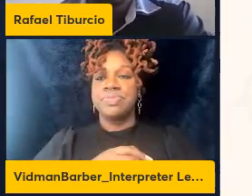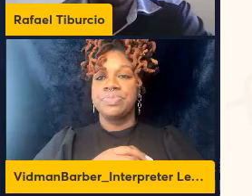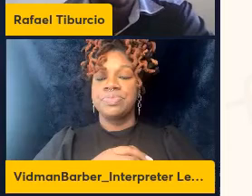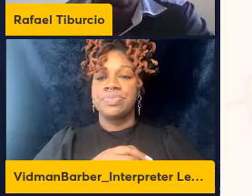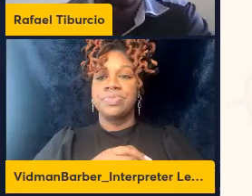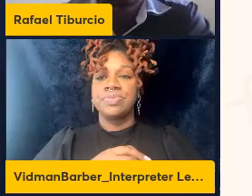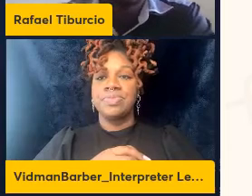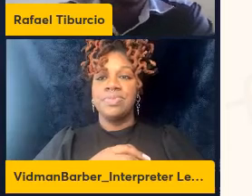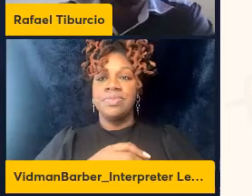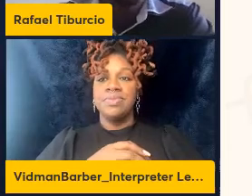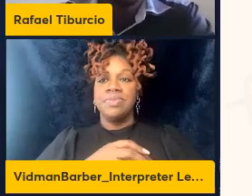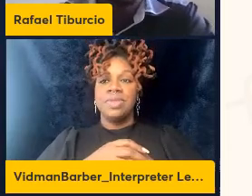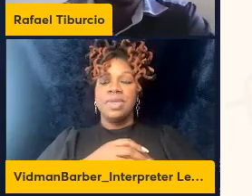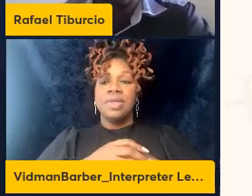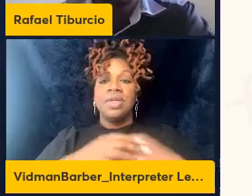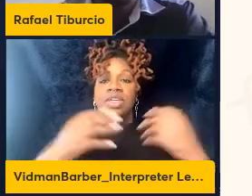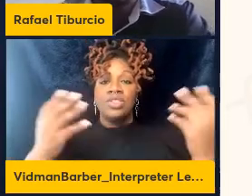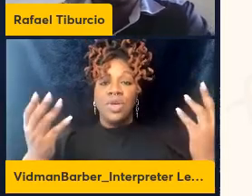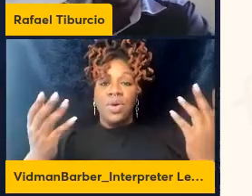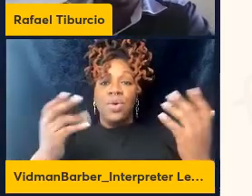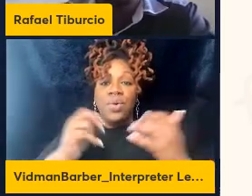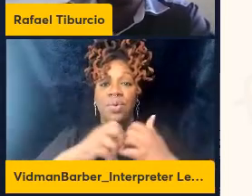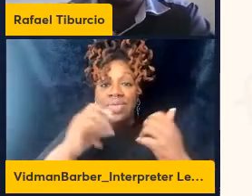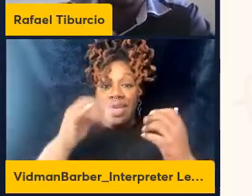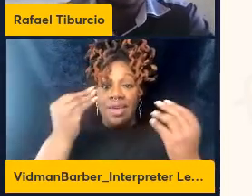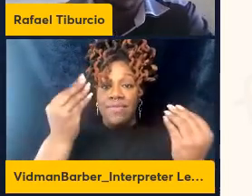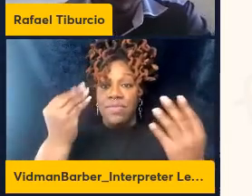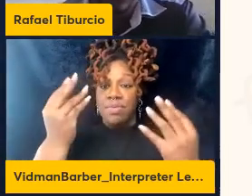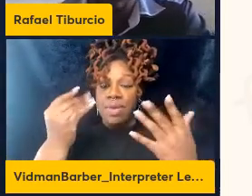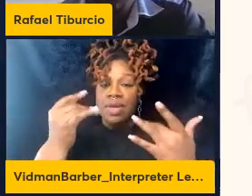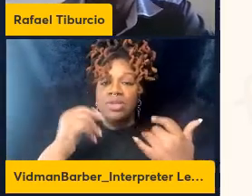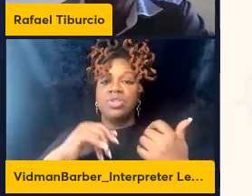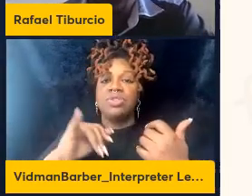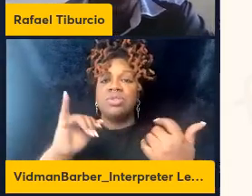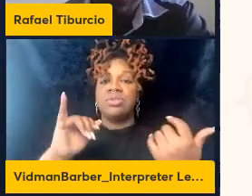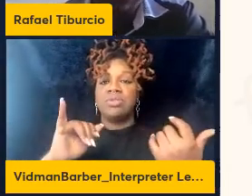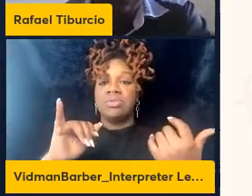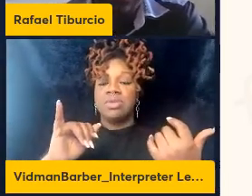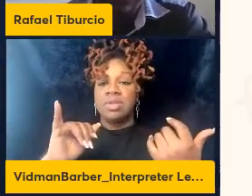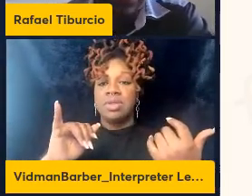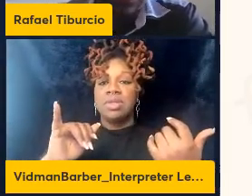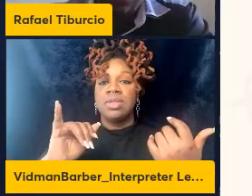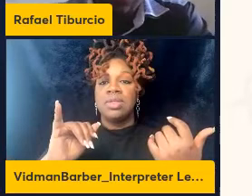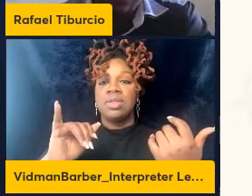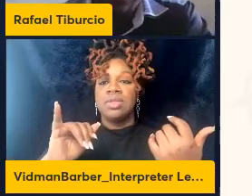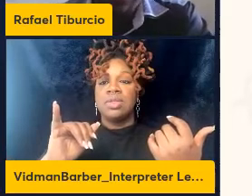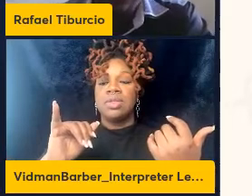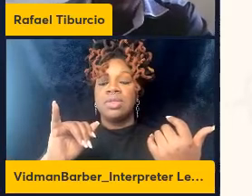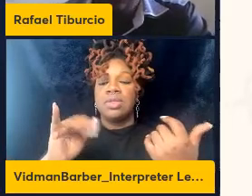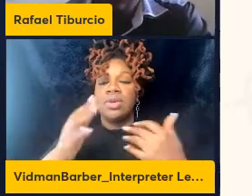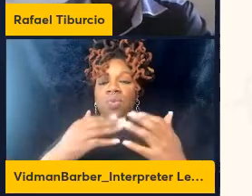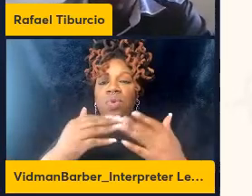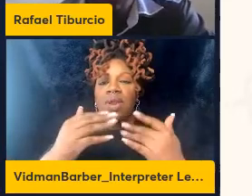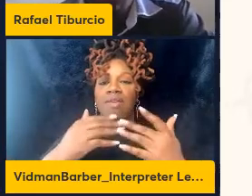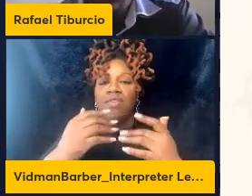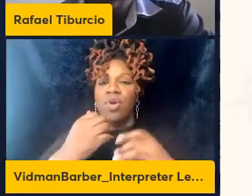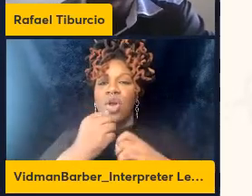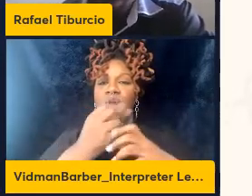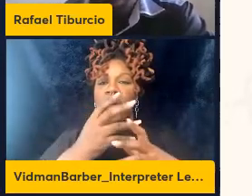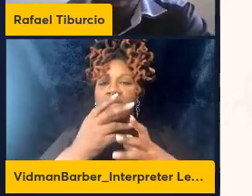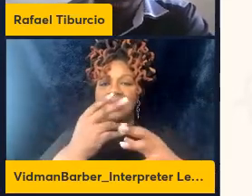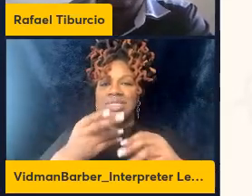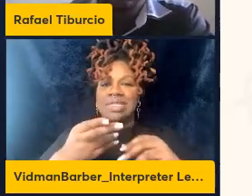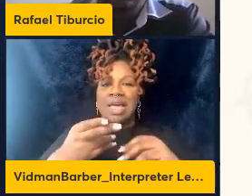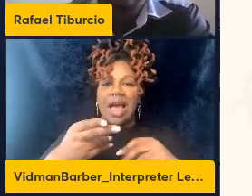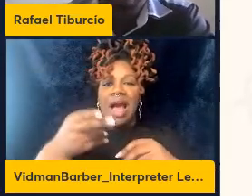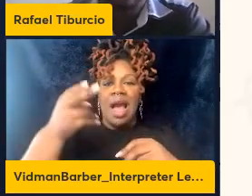so with this in mind we reckon what was driving this higher expansion of